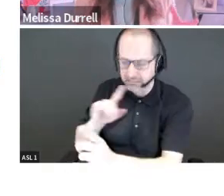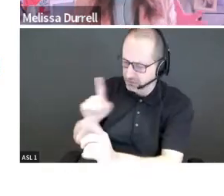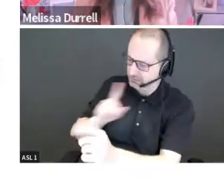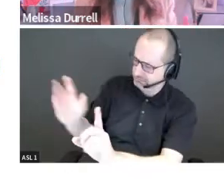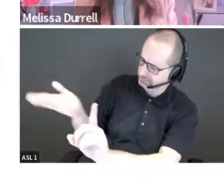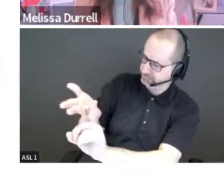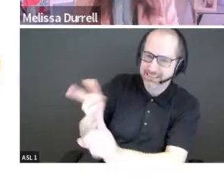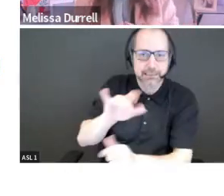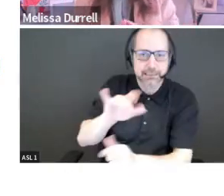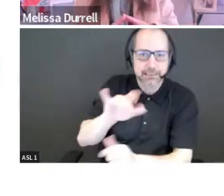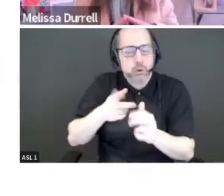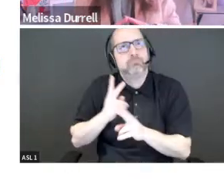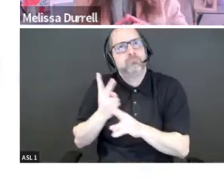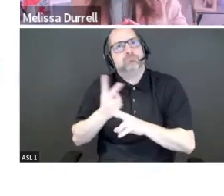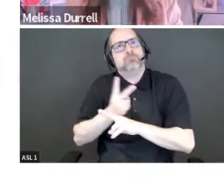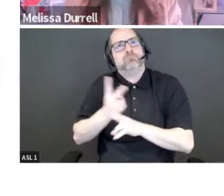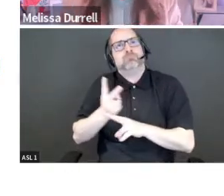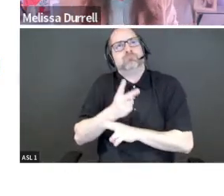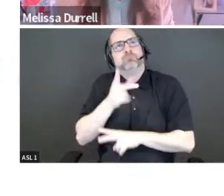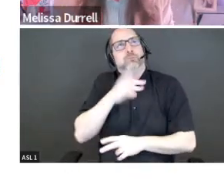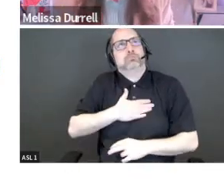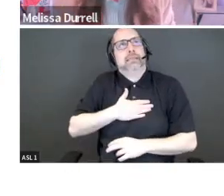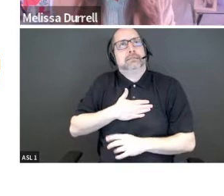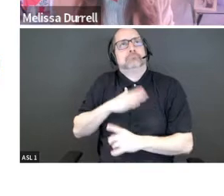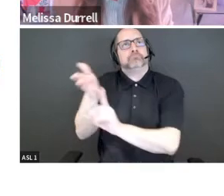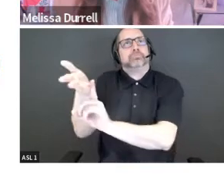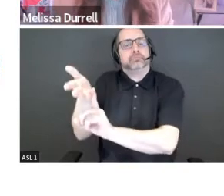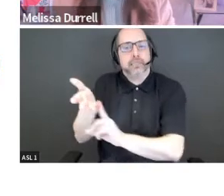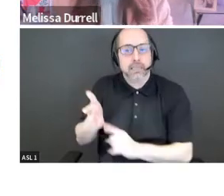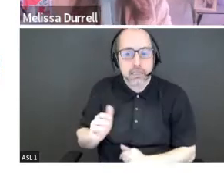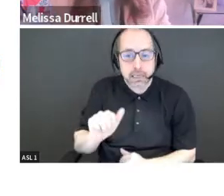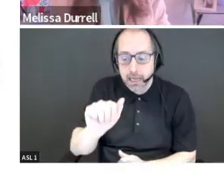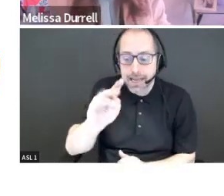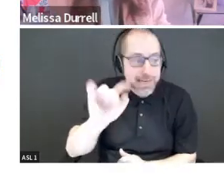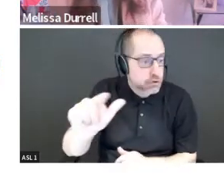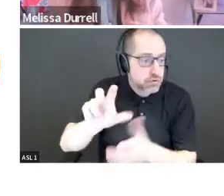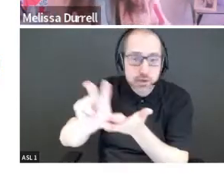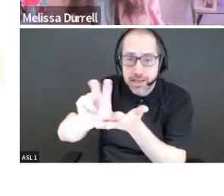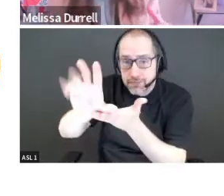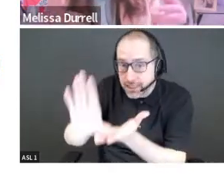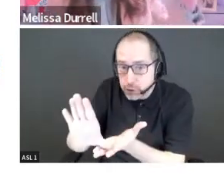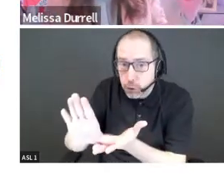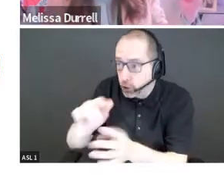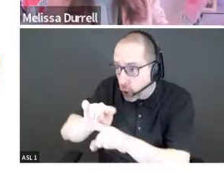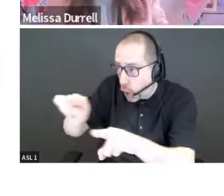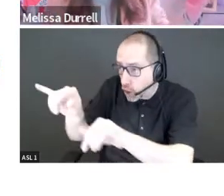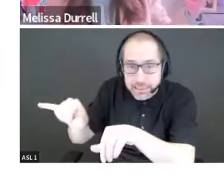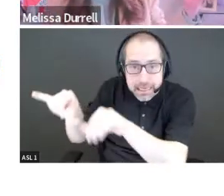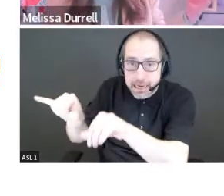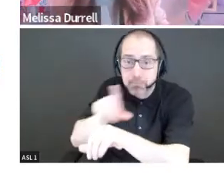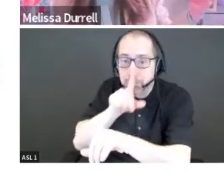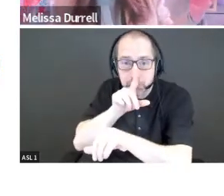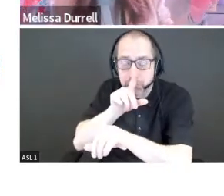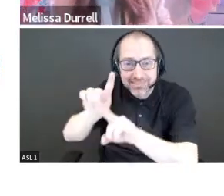who is your audience? OK, so not every angel investor looks the same. Majority of them, and I think